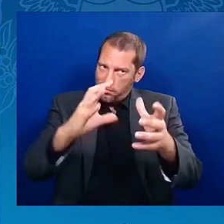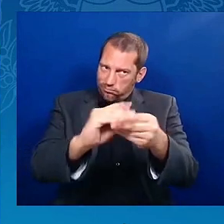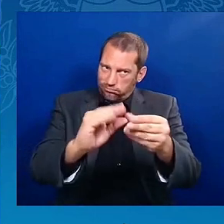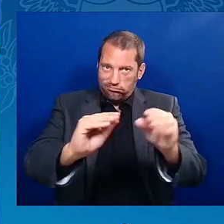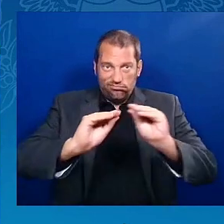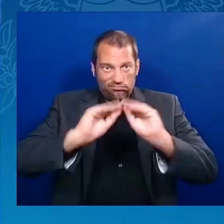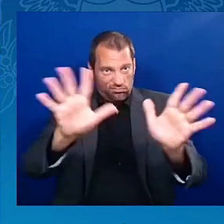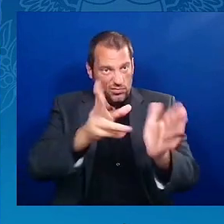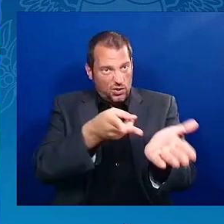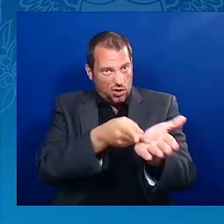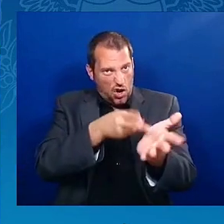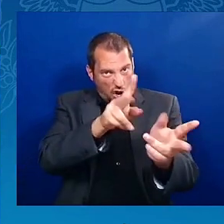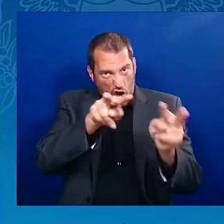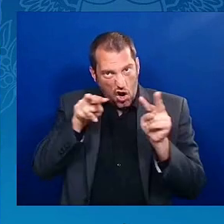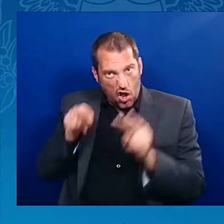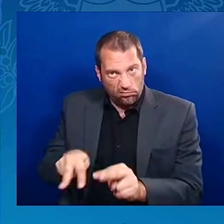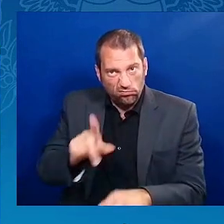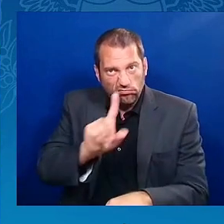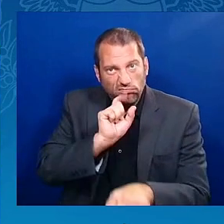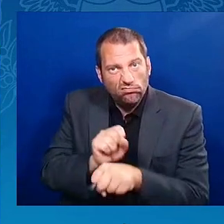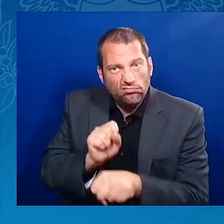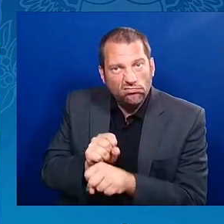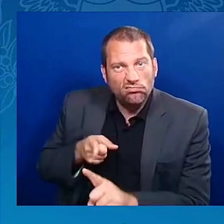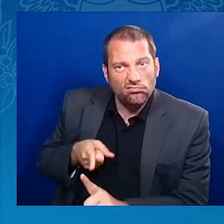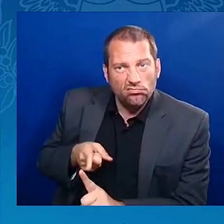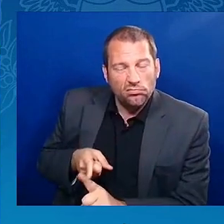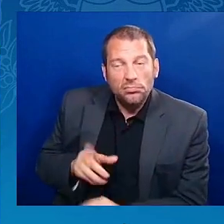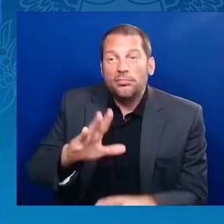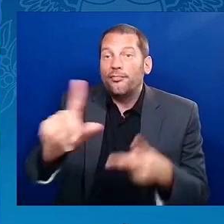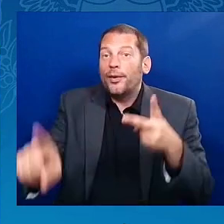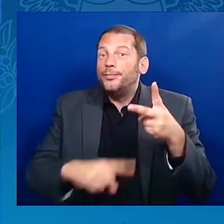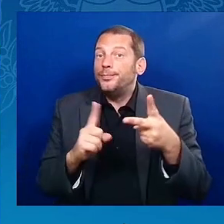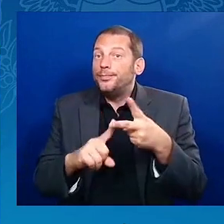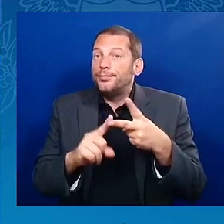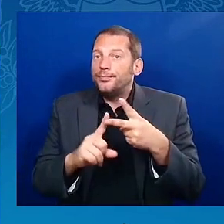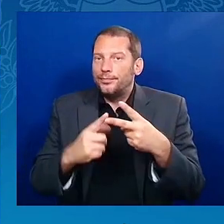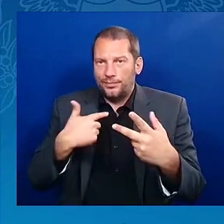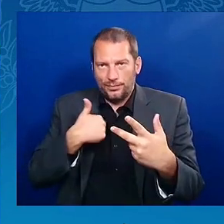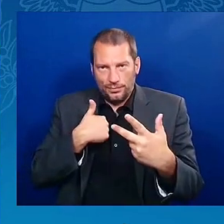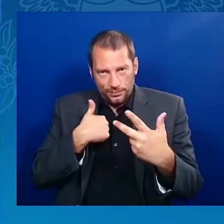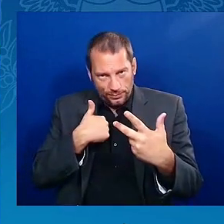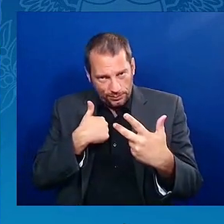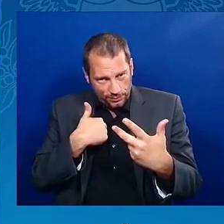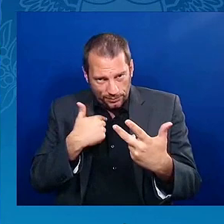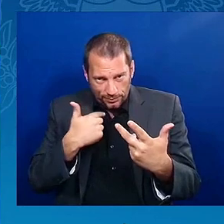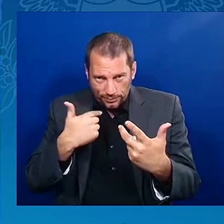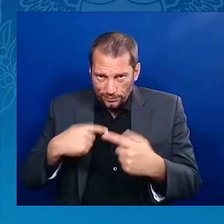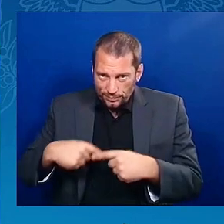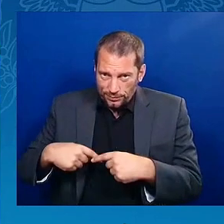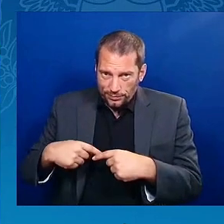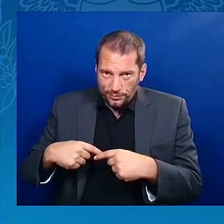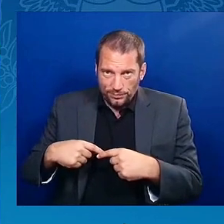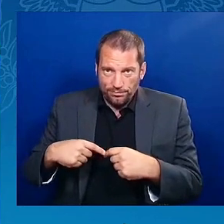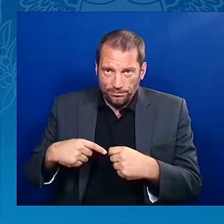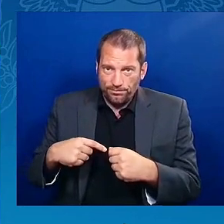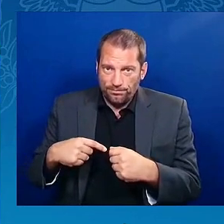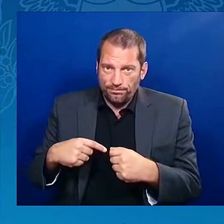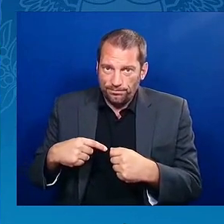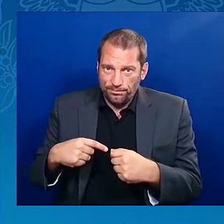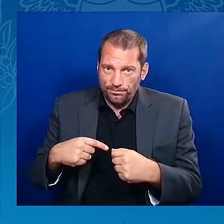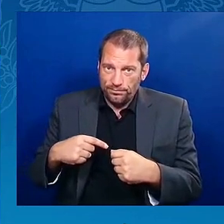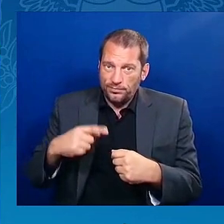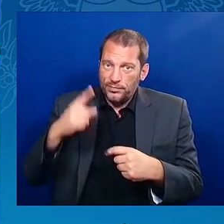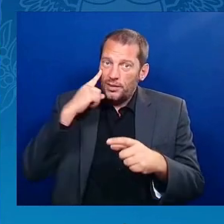accommodate the fact that we have far too many folks who, for example, in black families, there's no no